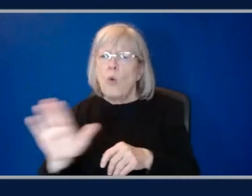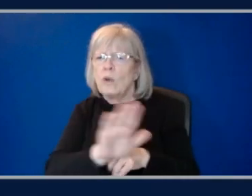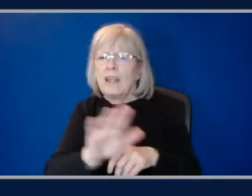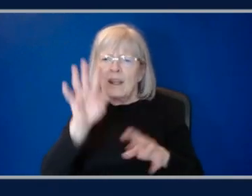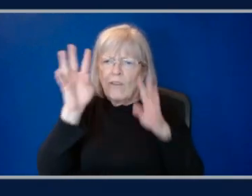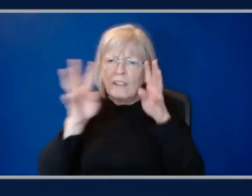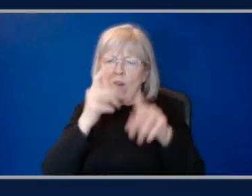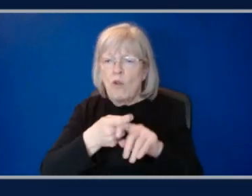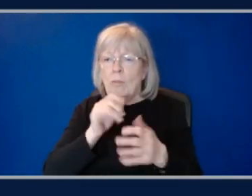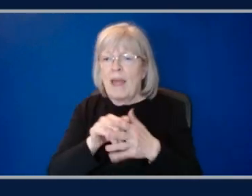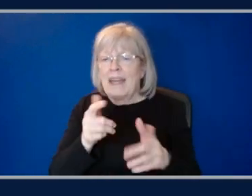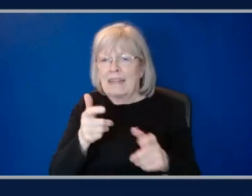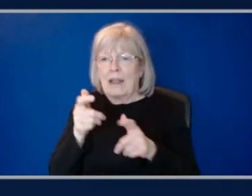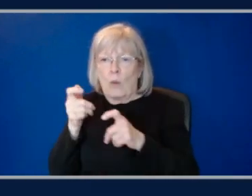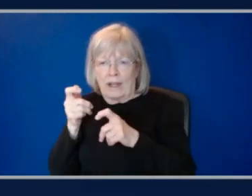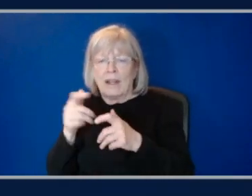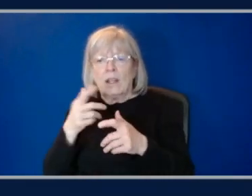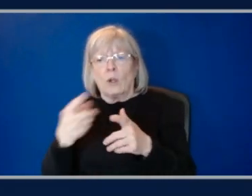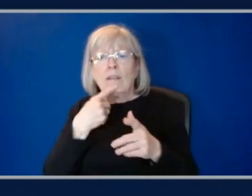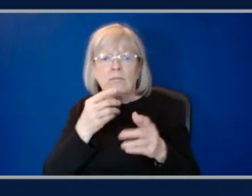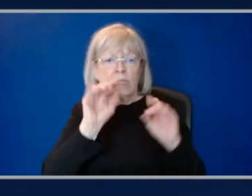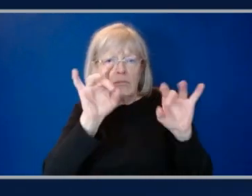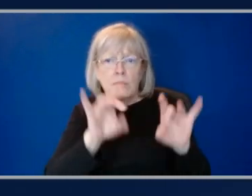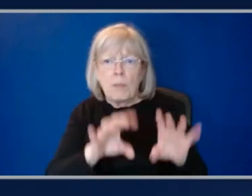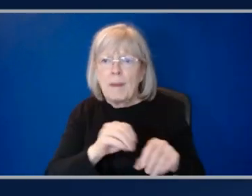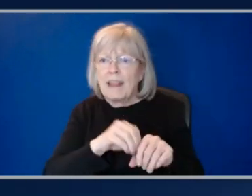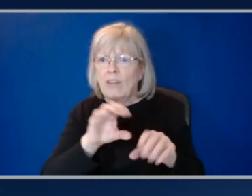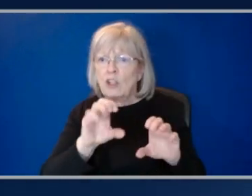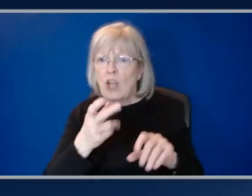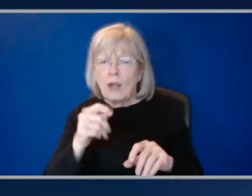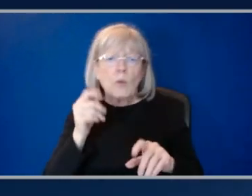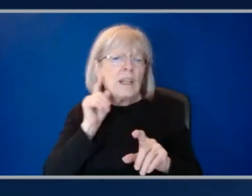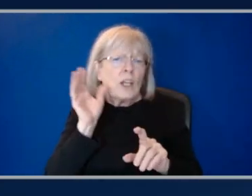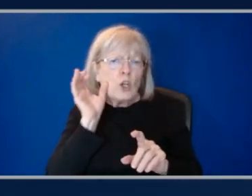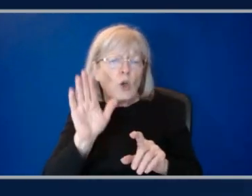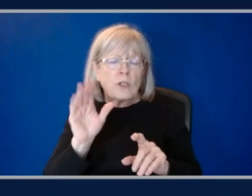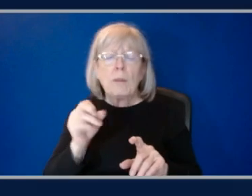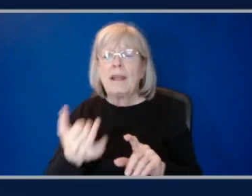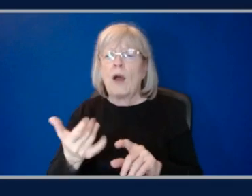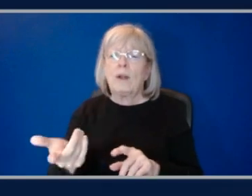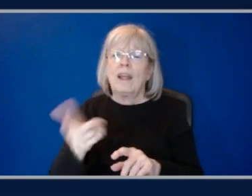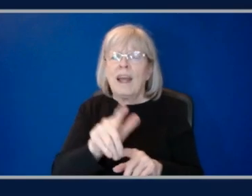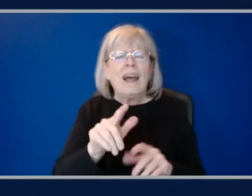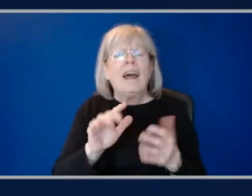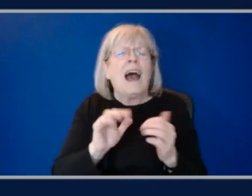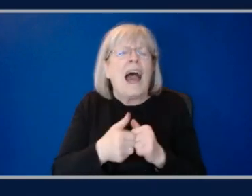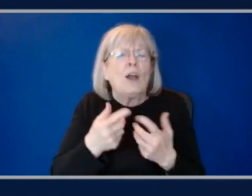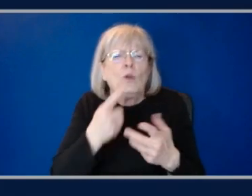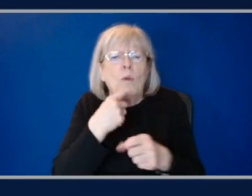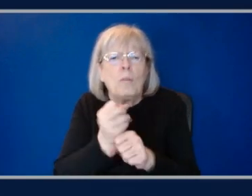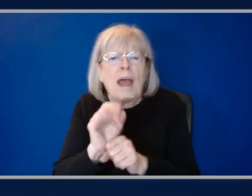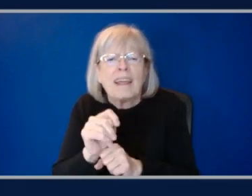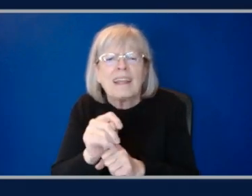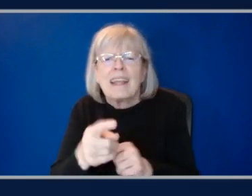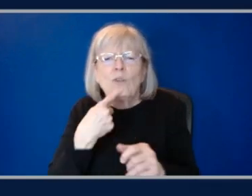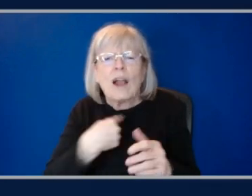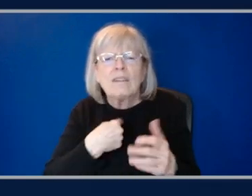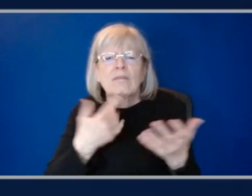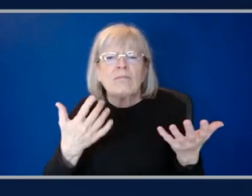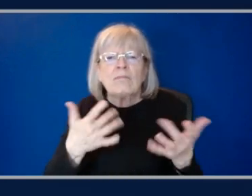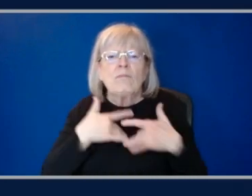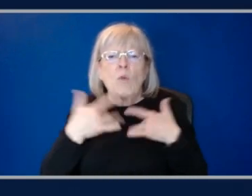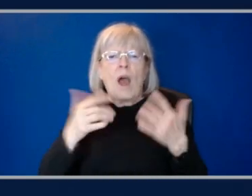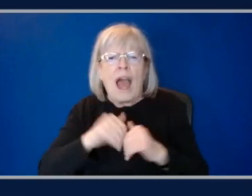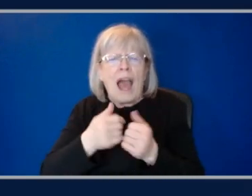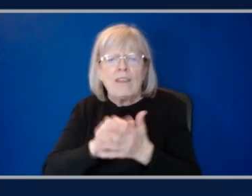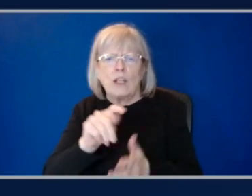accelerated compute instances. Tell us in the chat. We'd love to hear your use cases. But I want to turn it over to how it's made. What can you tell us behind the scenes of how Trainium 2